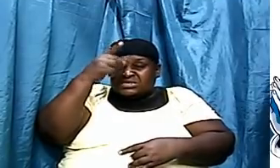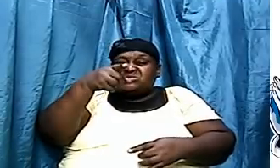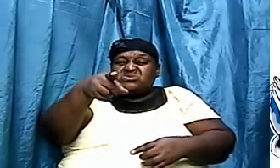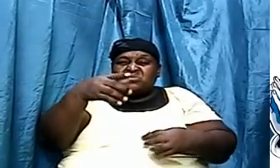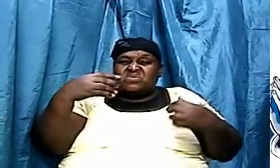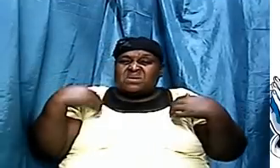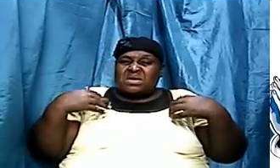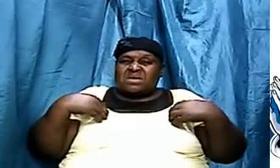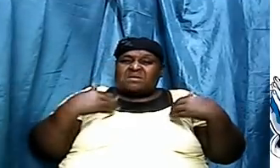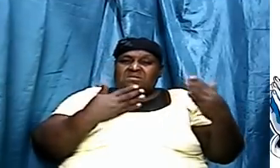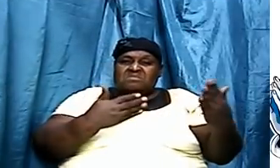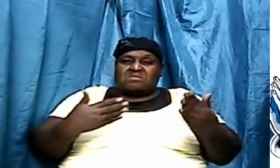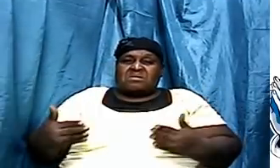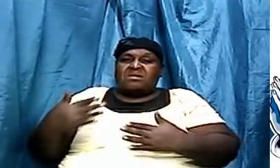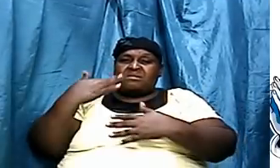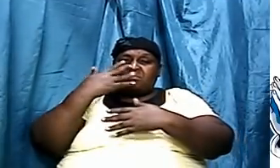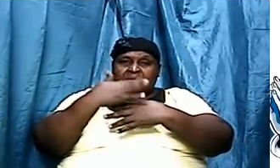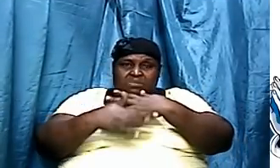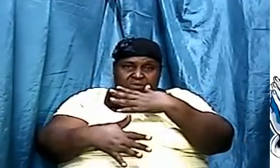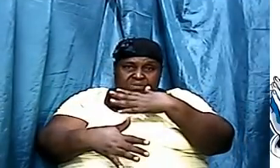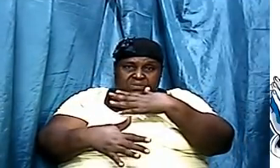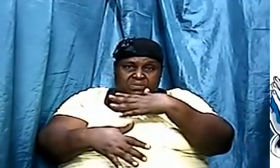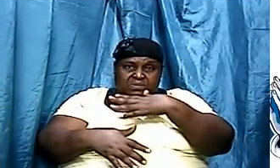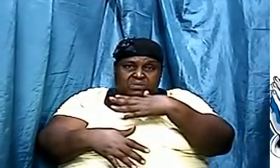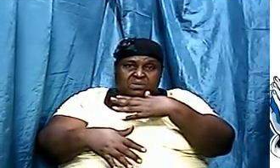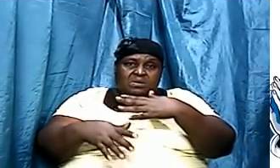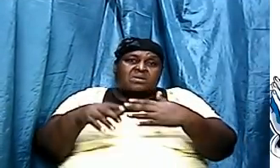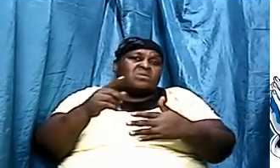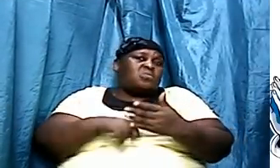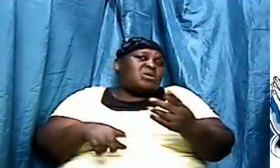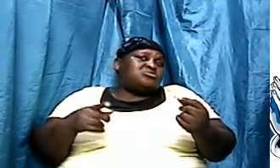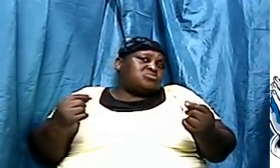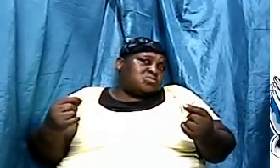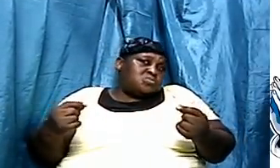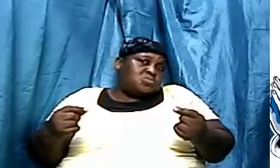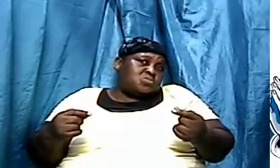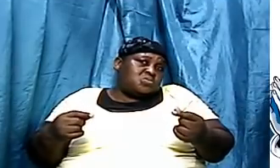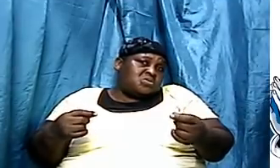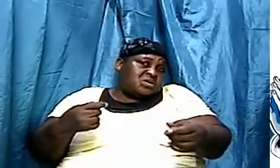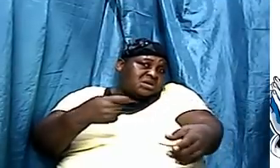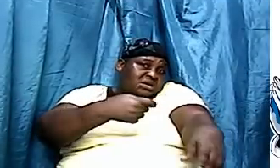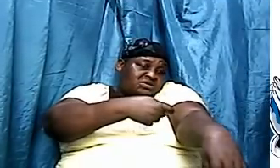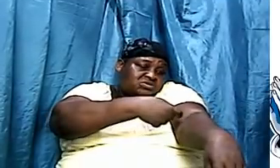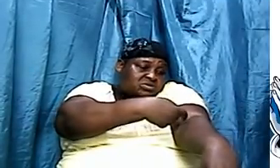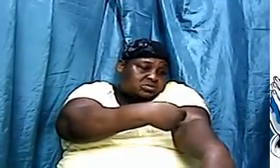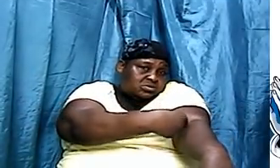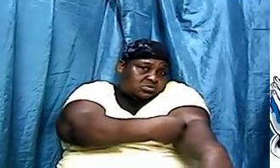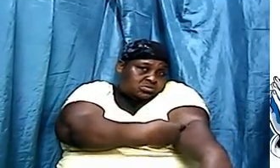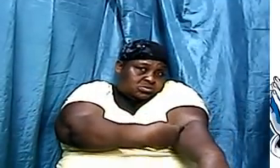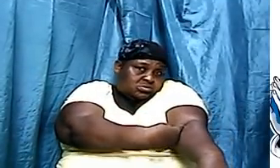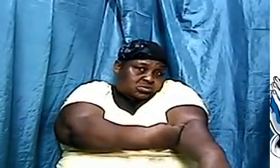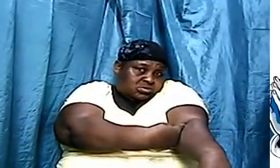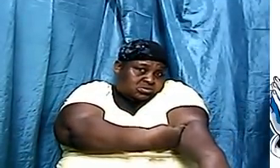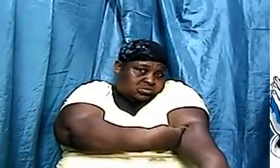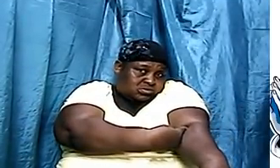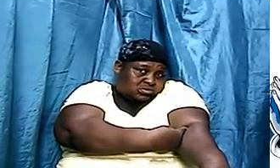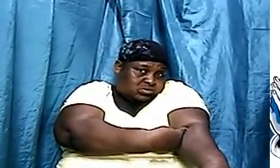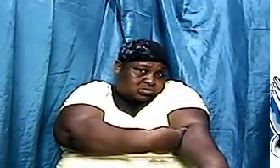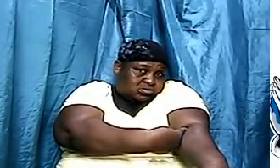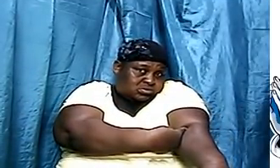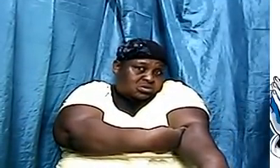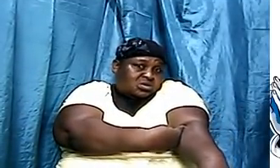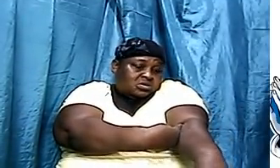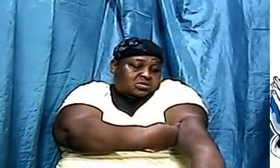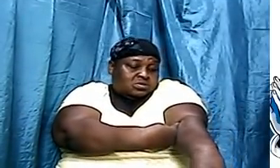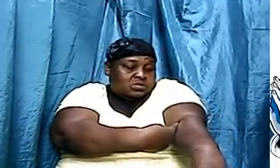have was carried by the blood. So what they usually do is drain your blood. You know when people died because